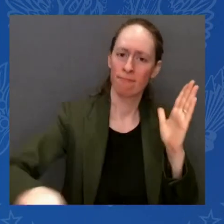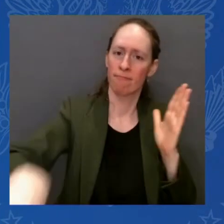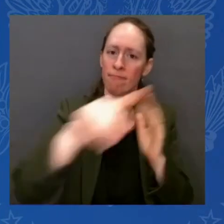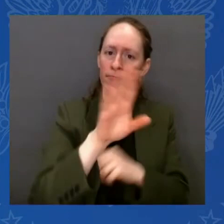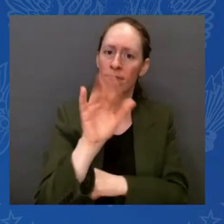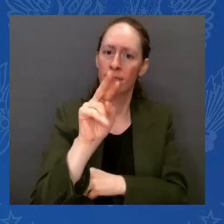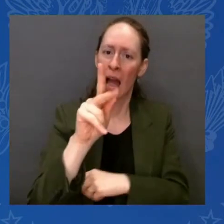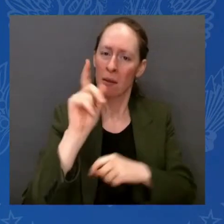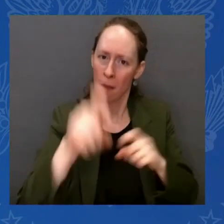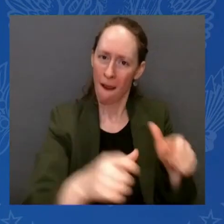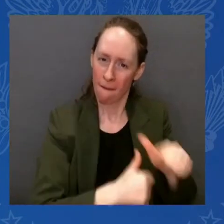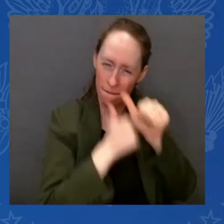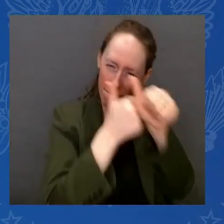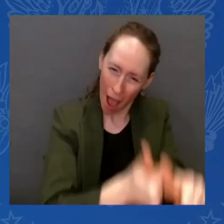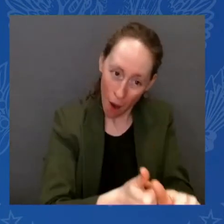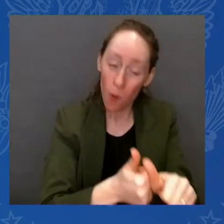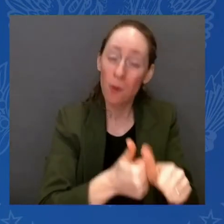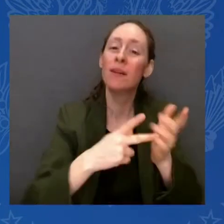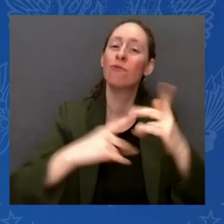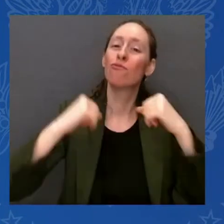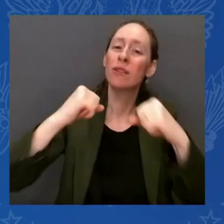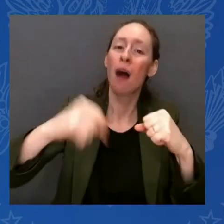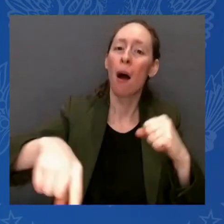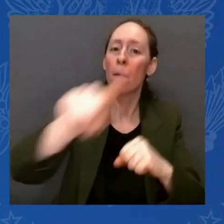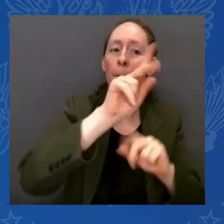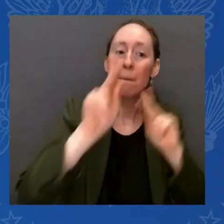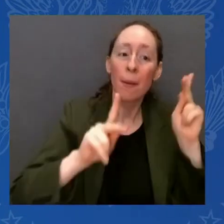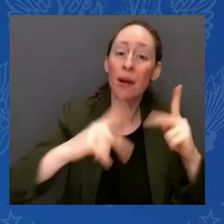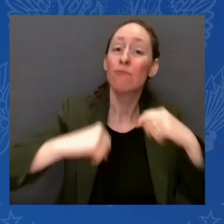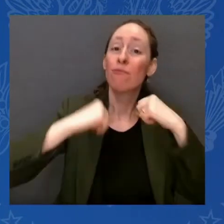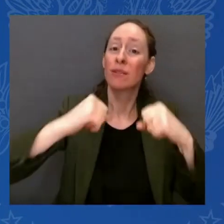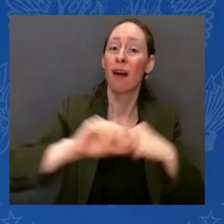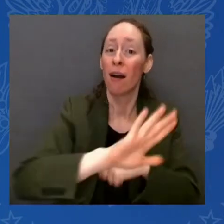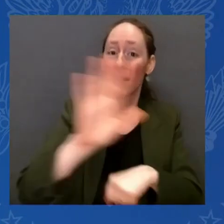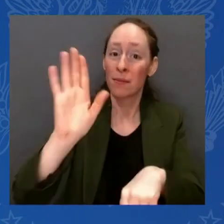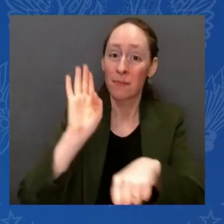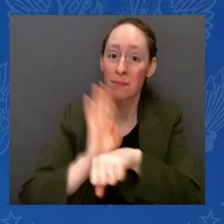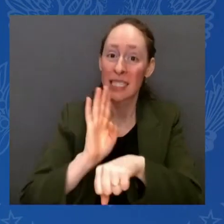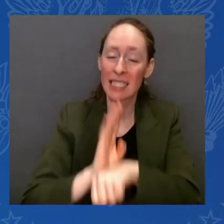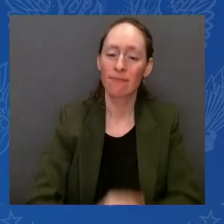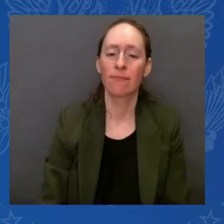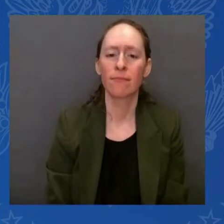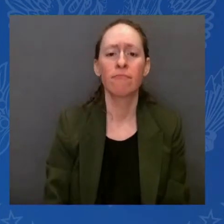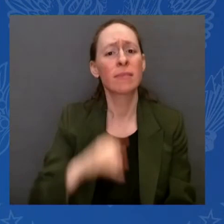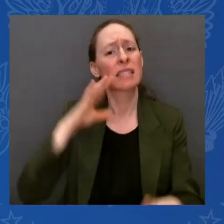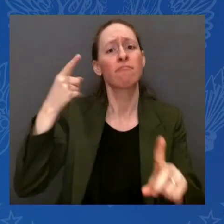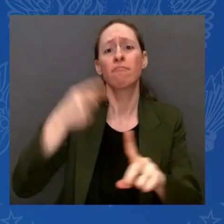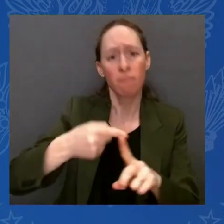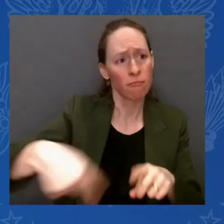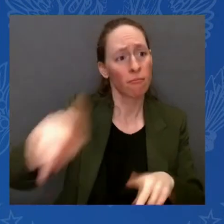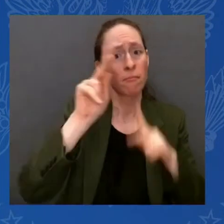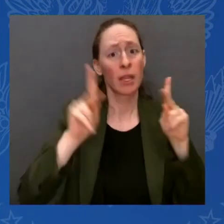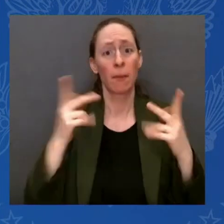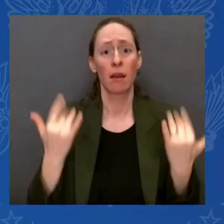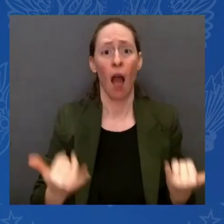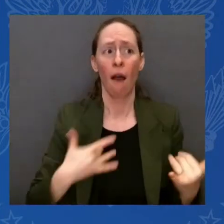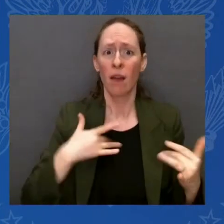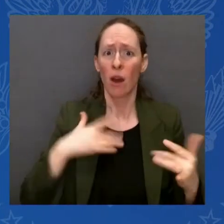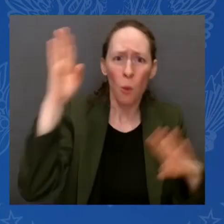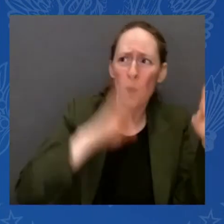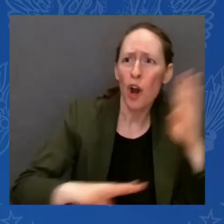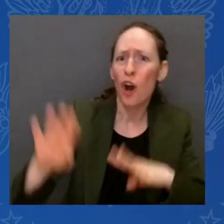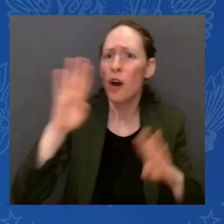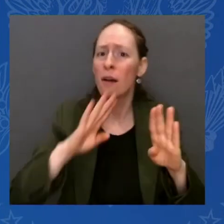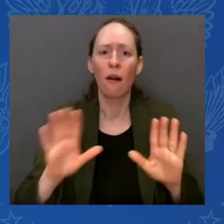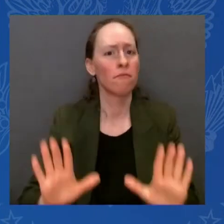can rest assured that our banking system is safe. Your deposits are safe. Let me also assure you we will not